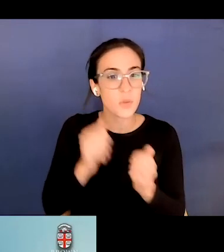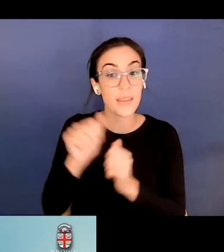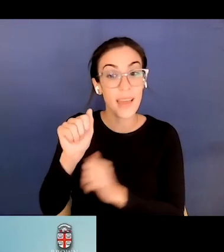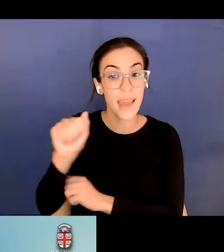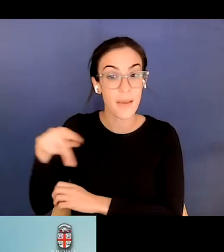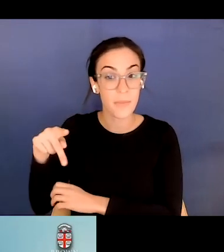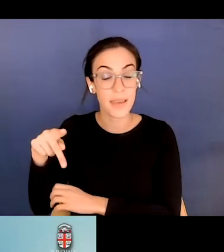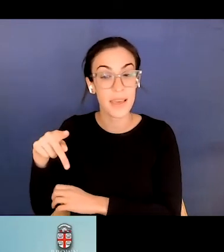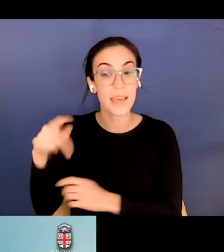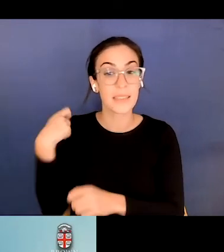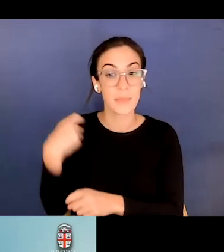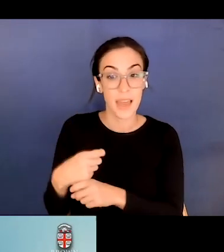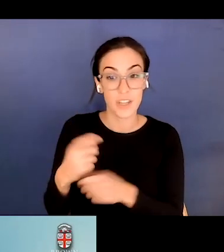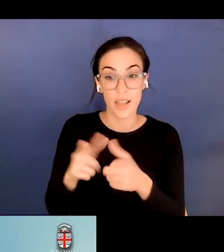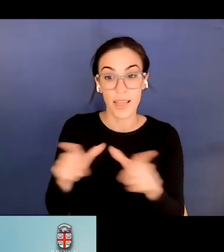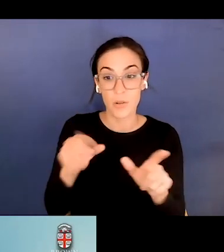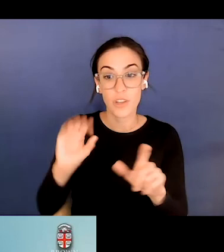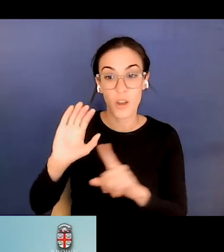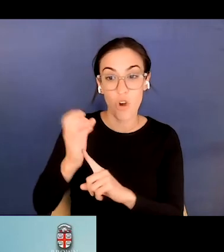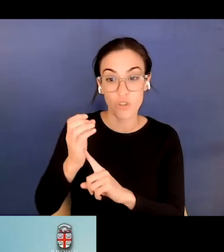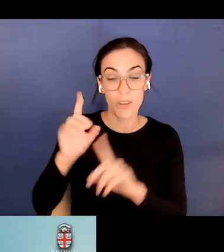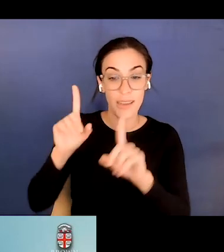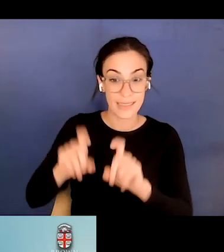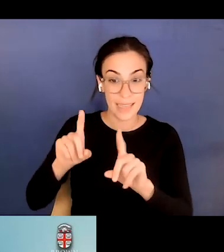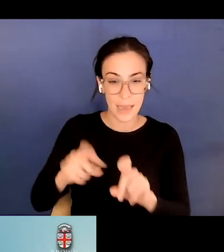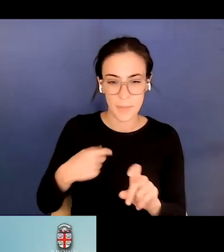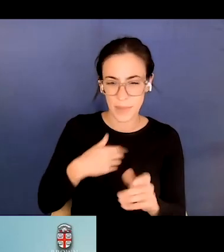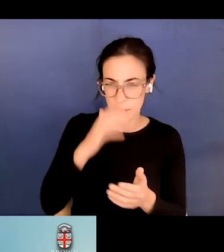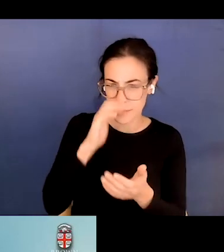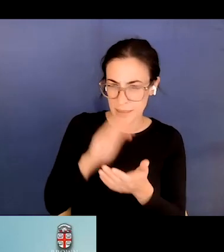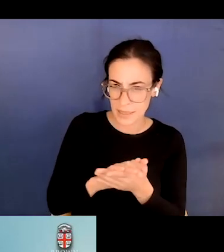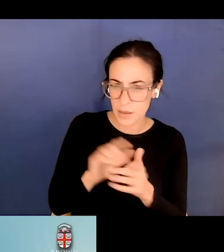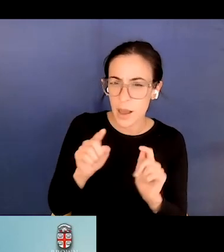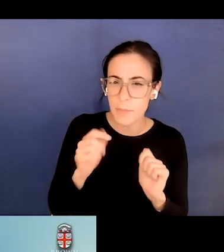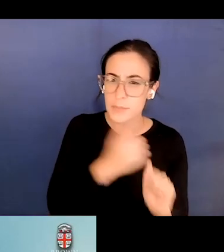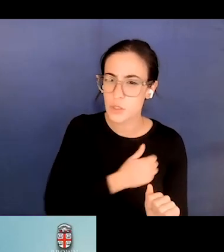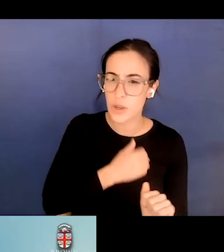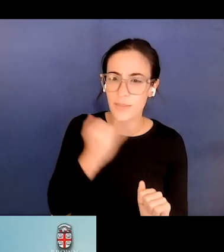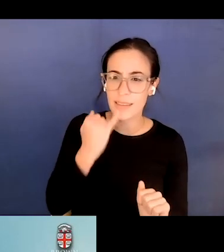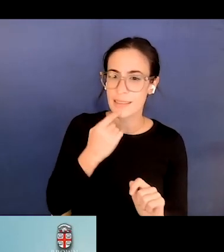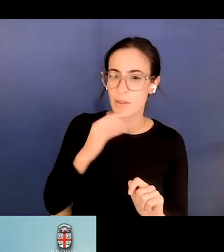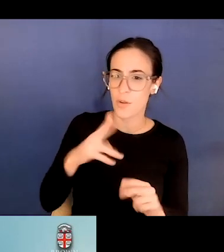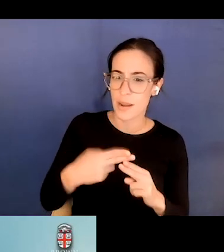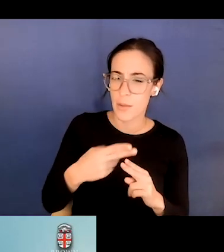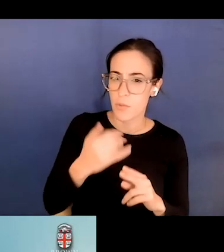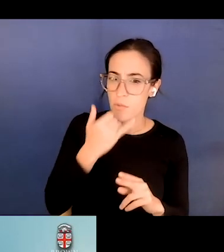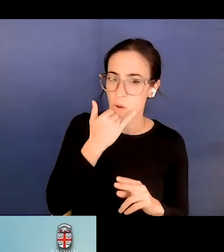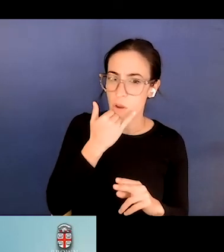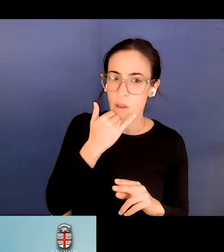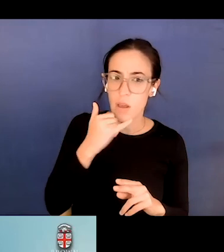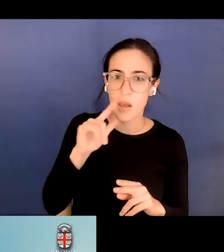exam. Um, believe it is, and I apologize if I pronounce your name wrong, Lord Sabe